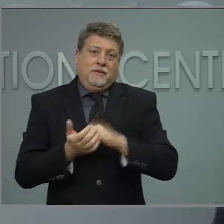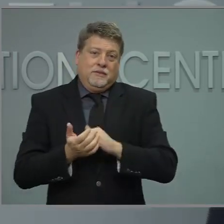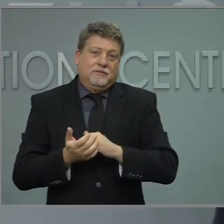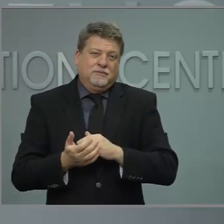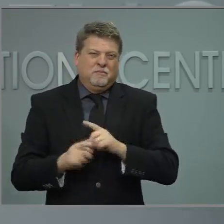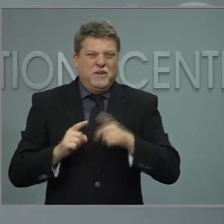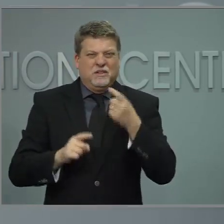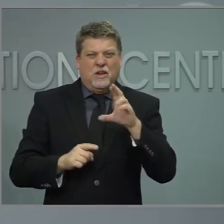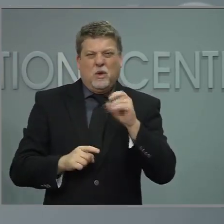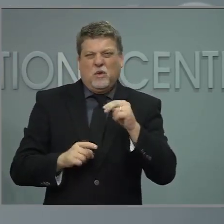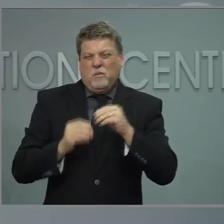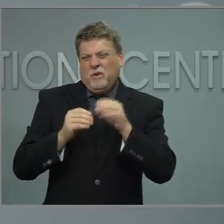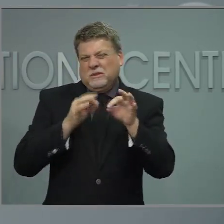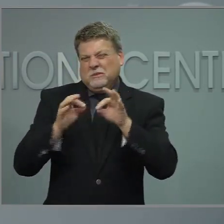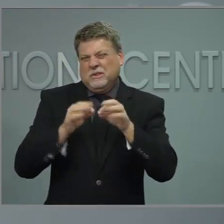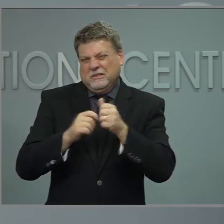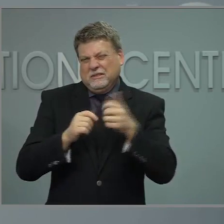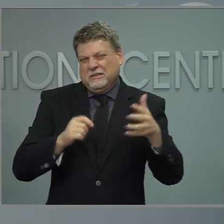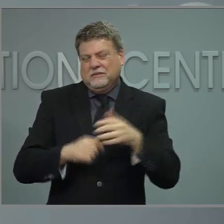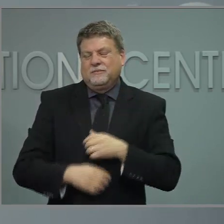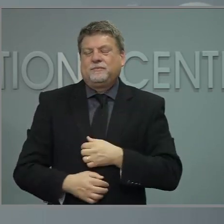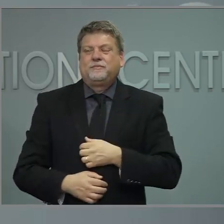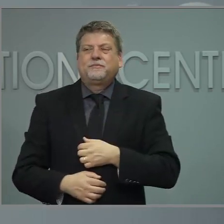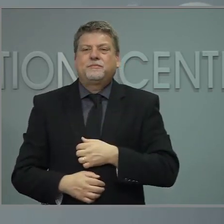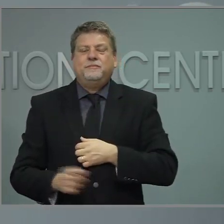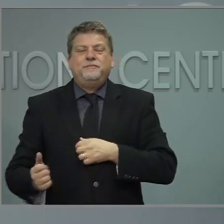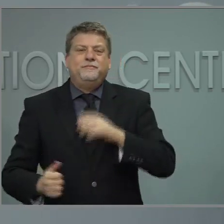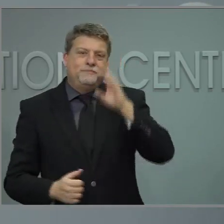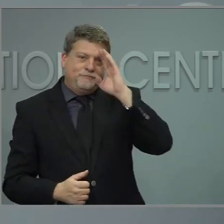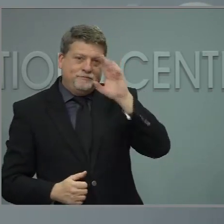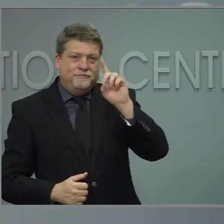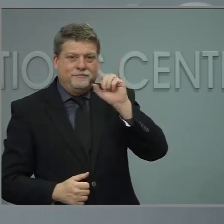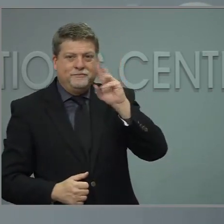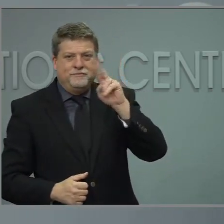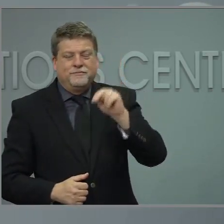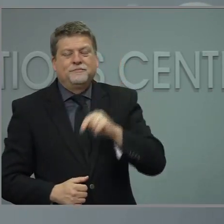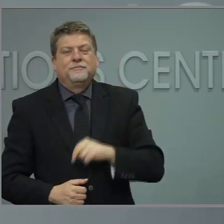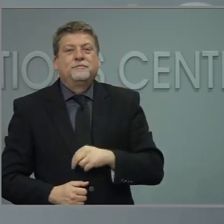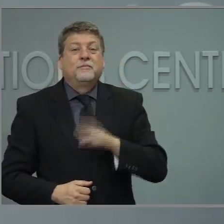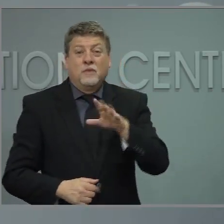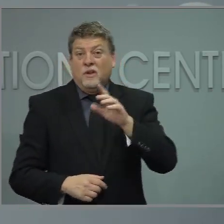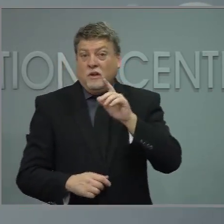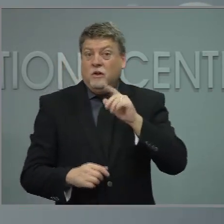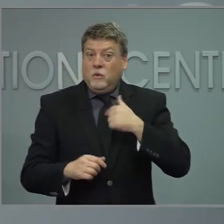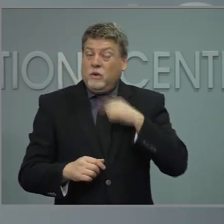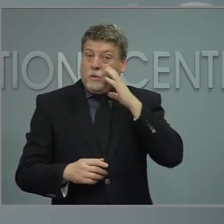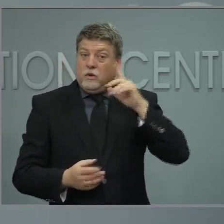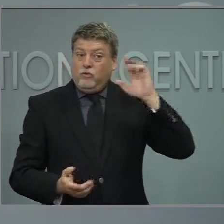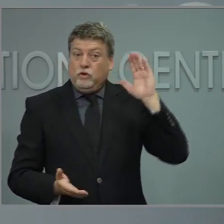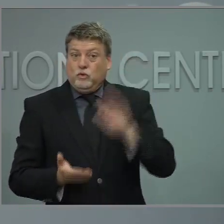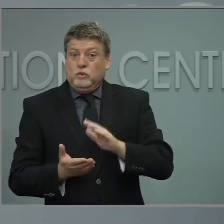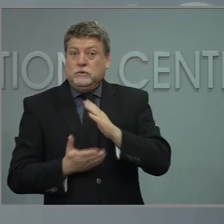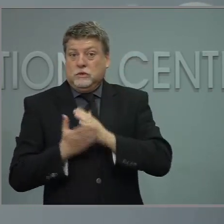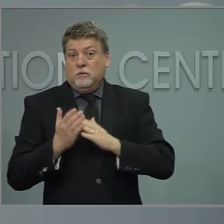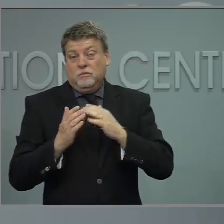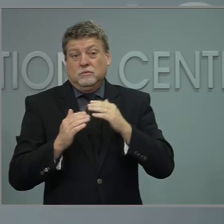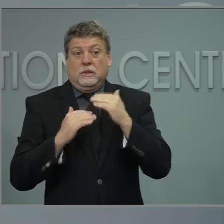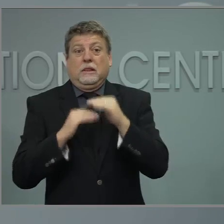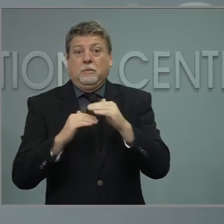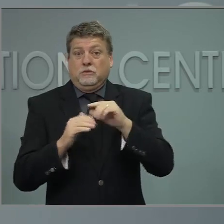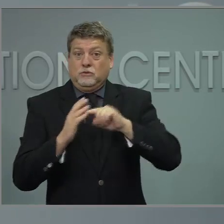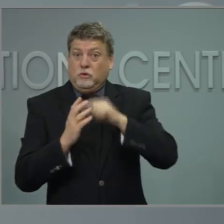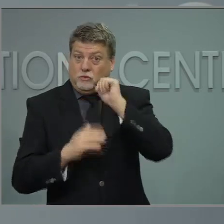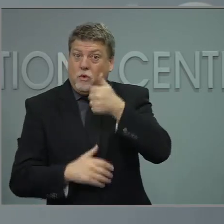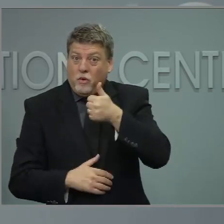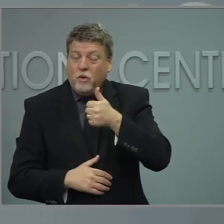Hi, Dawn. As we think about easing restrictions as as we are going to do tomorrow, we always look at that combination of metrics.